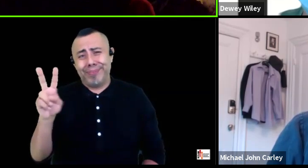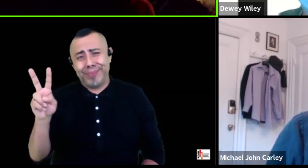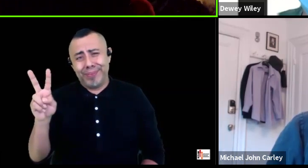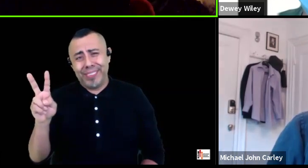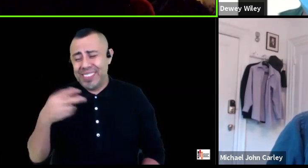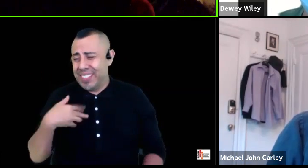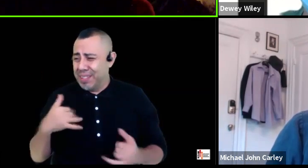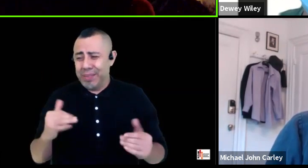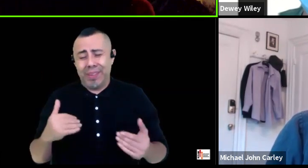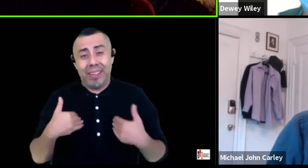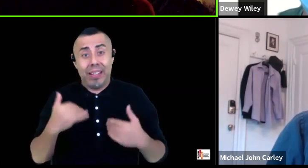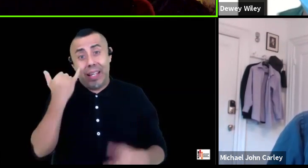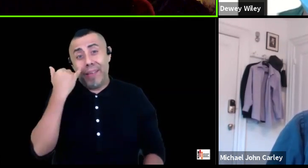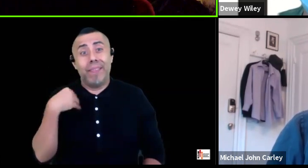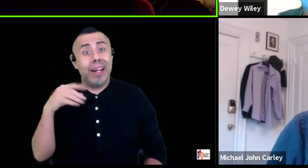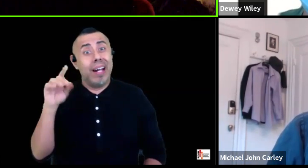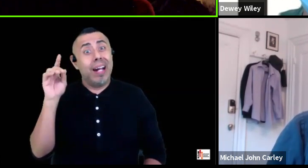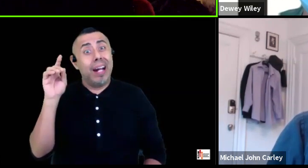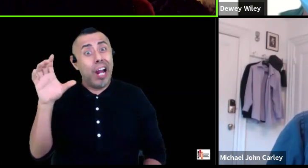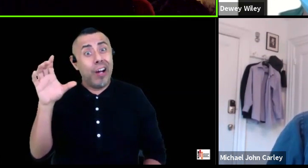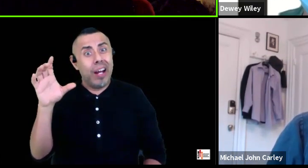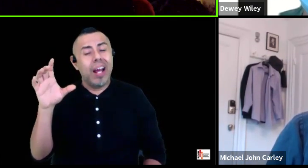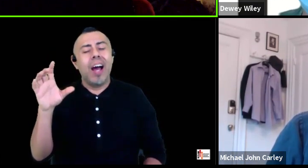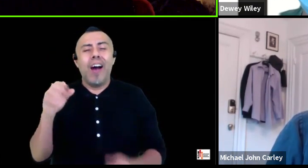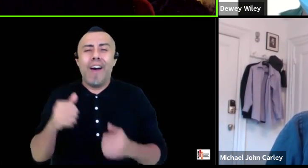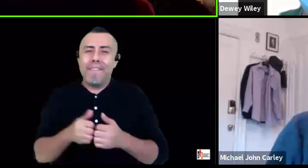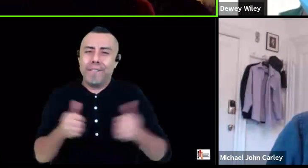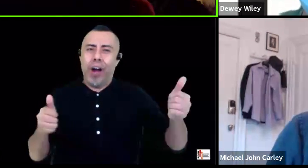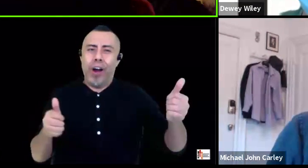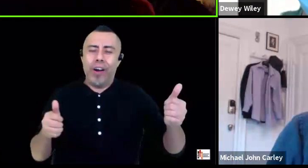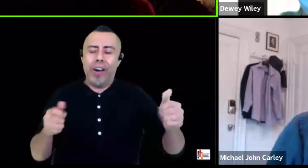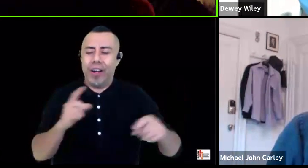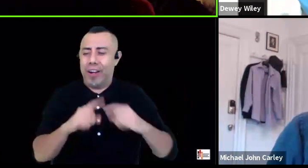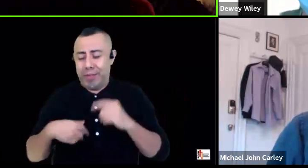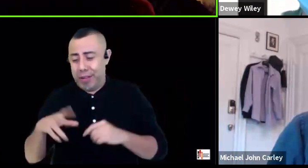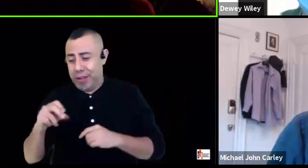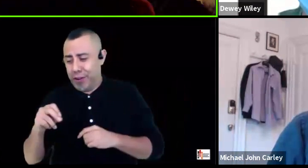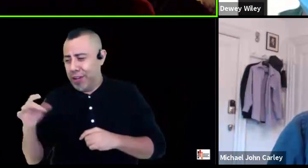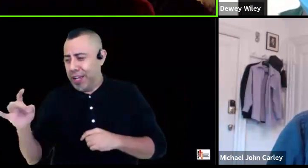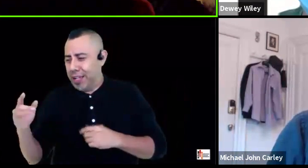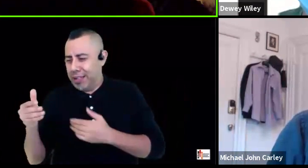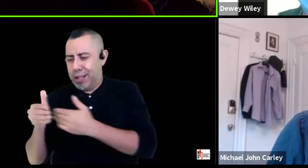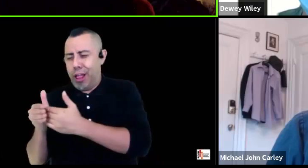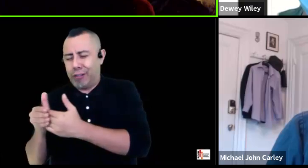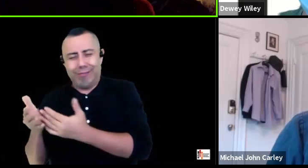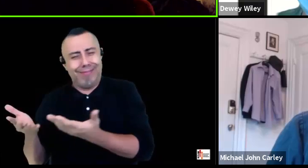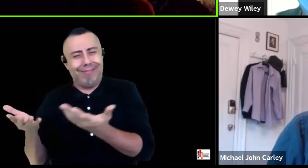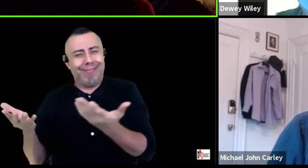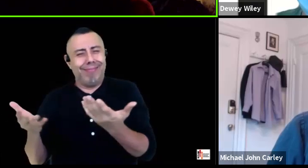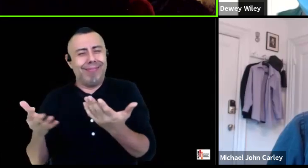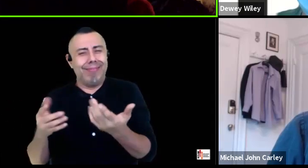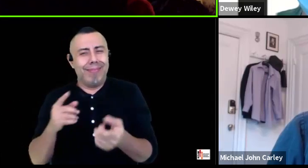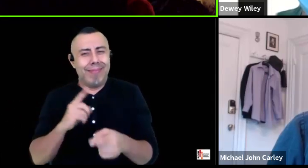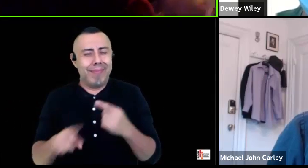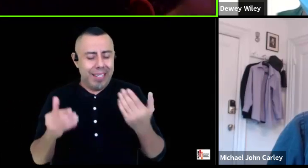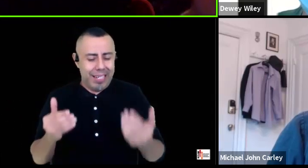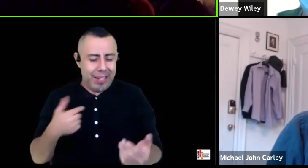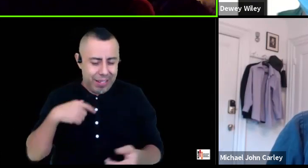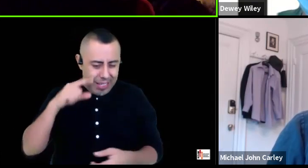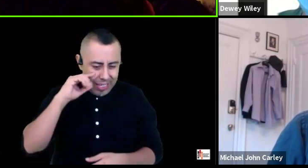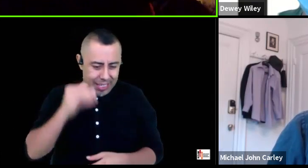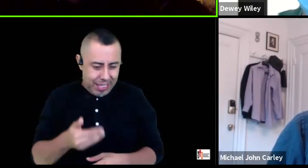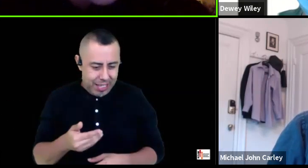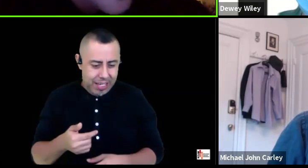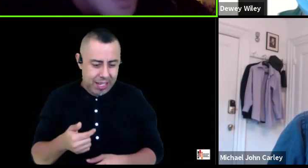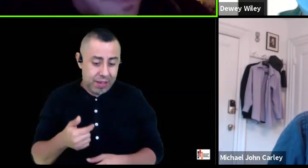if i was a hundred um it just it seems like almost in some ways you know not only do i fear i wouldn't